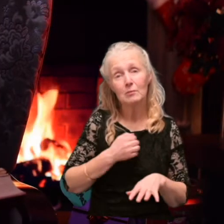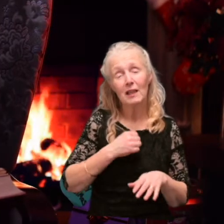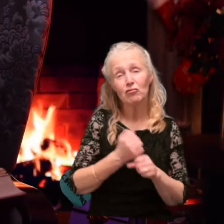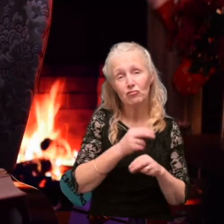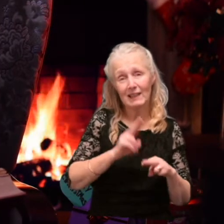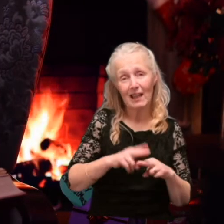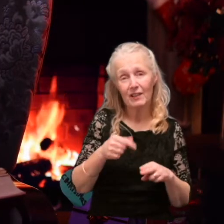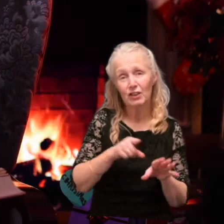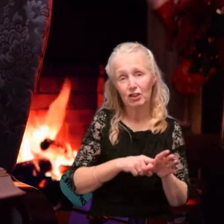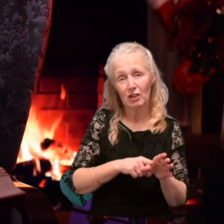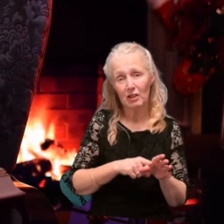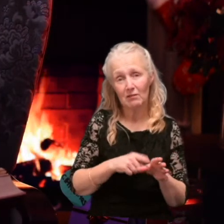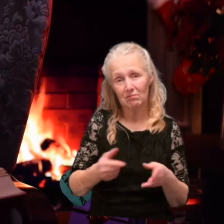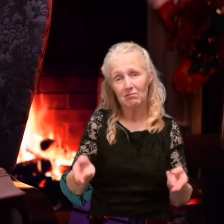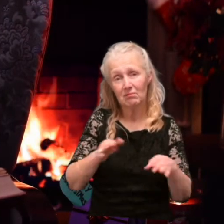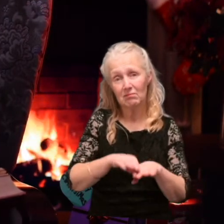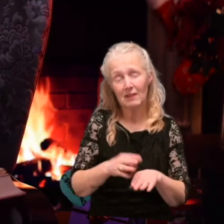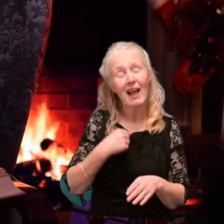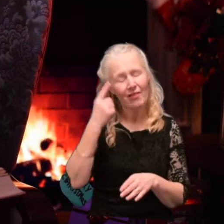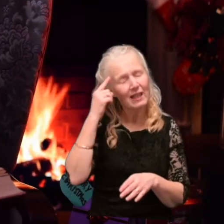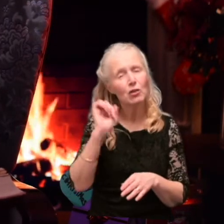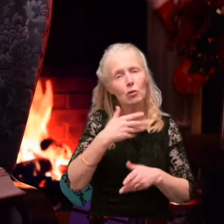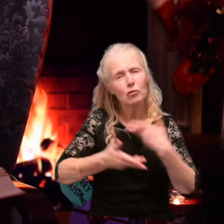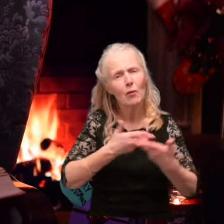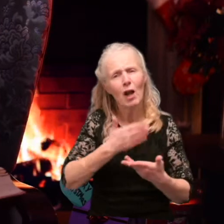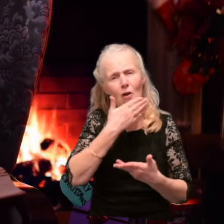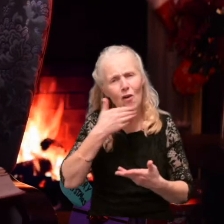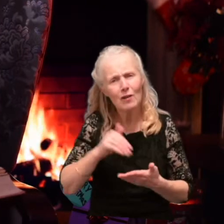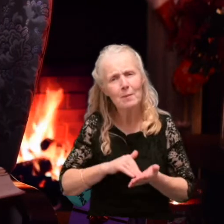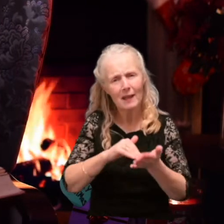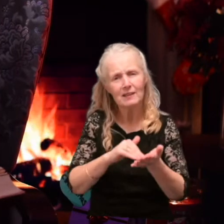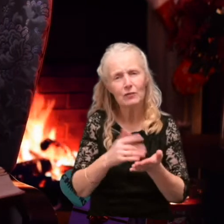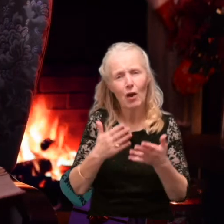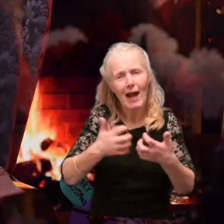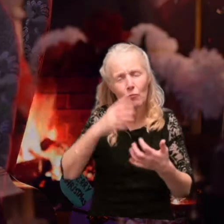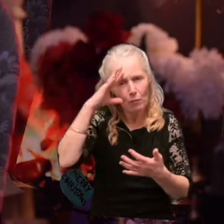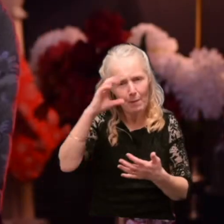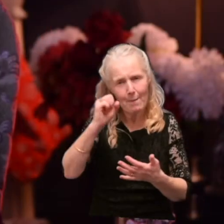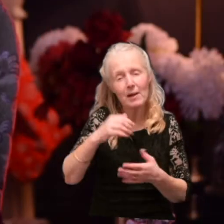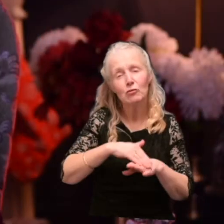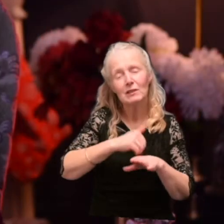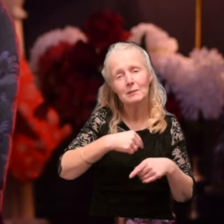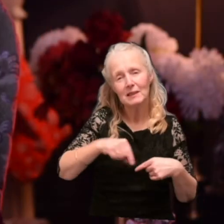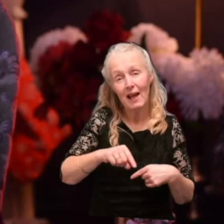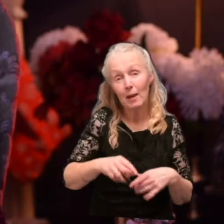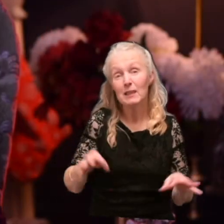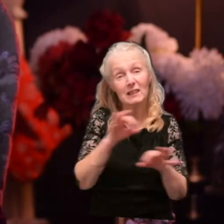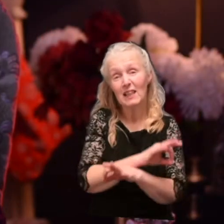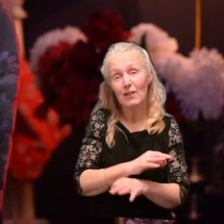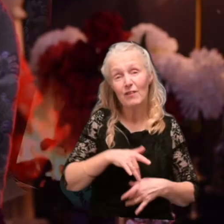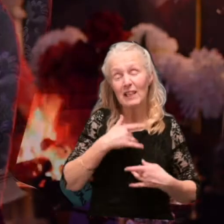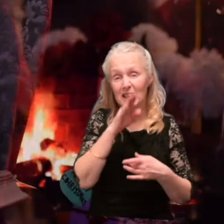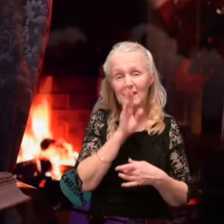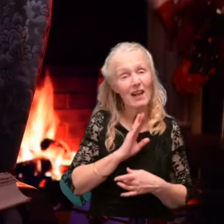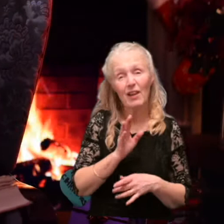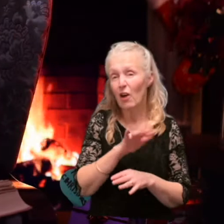but I think your story is a lovely message of how we can remember them over the Christmas period instead of being sad that they're not with us. So thank you for